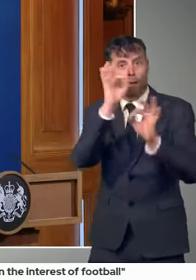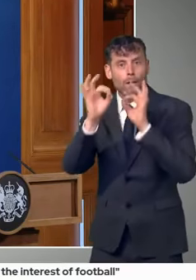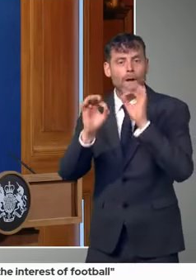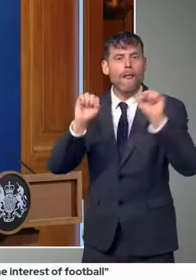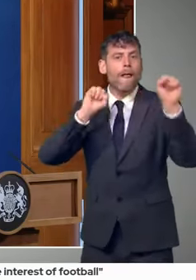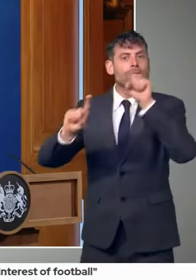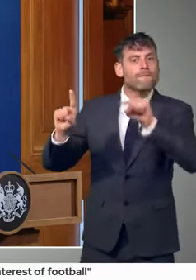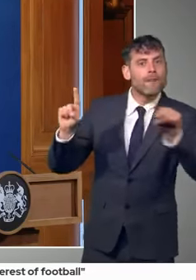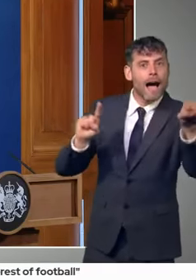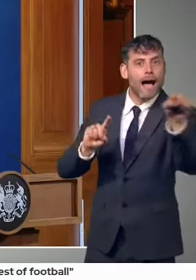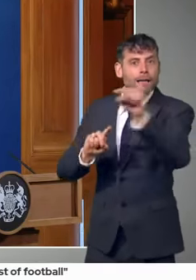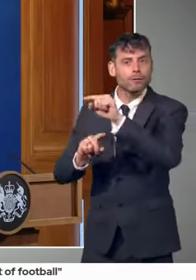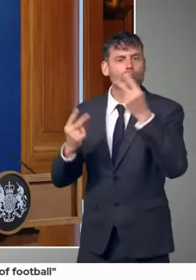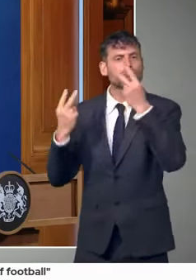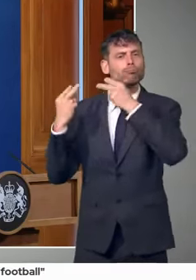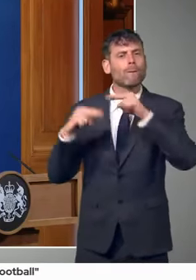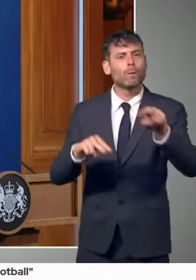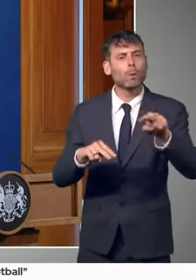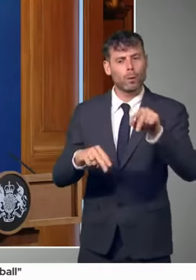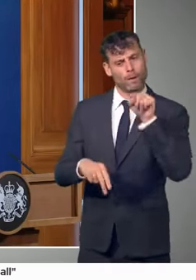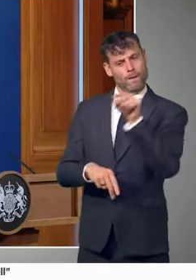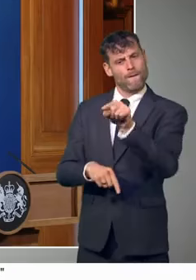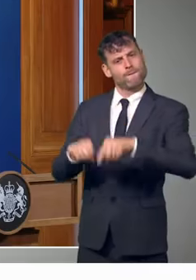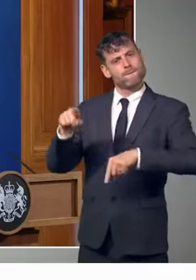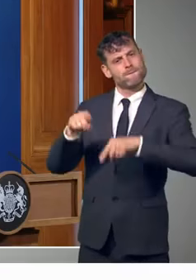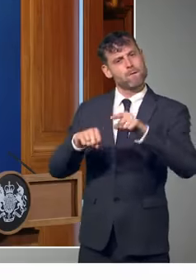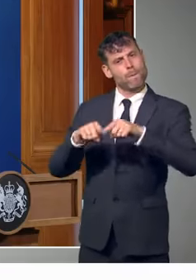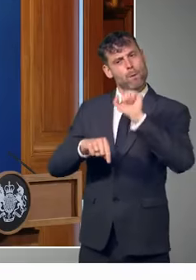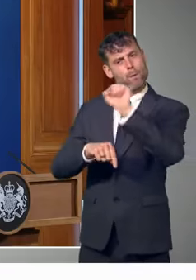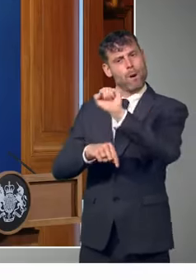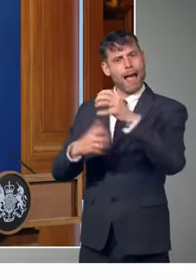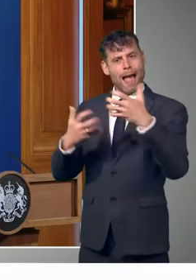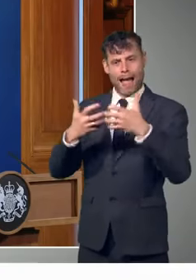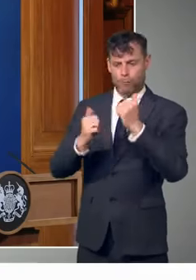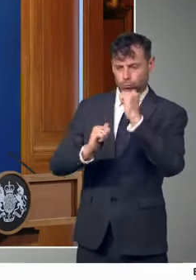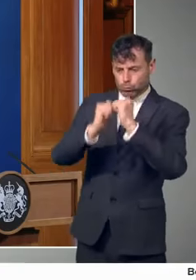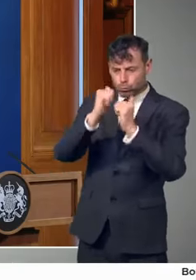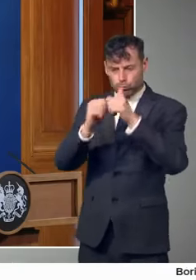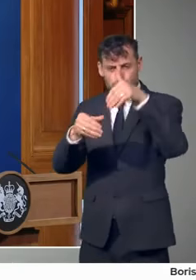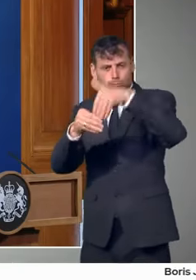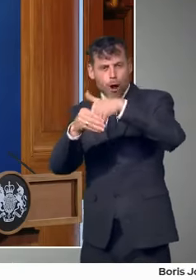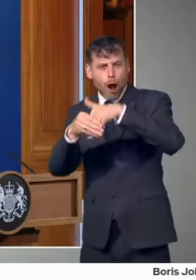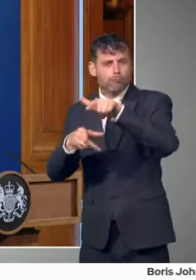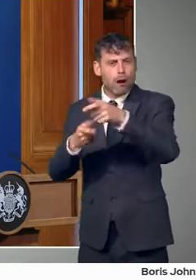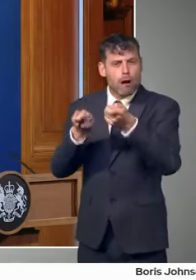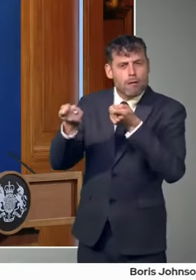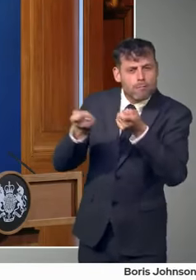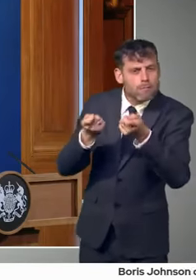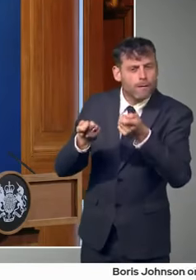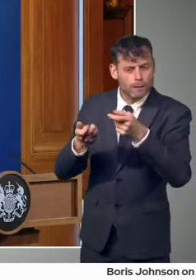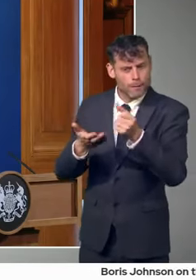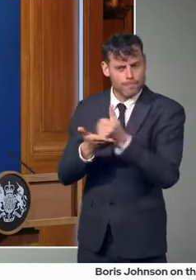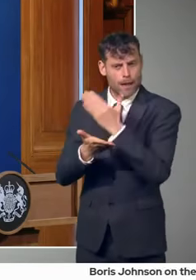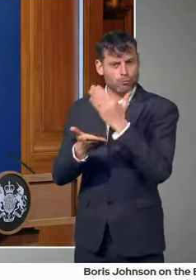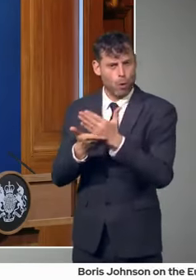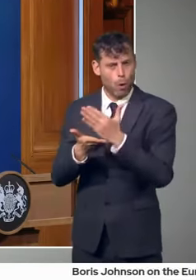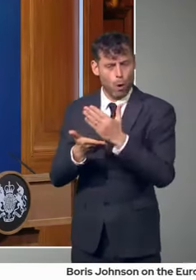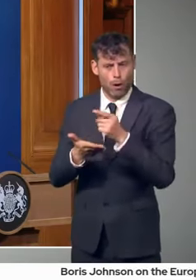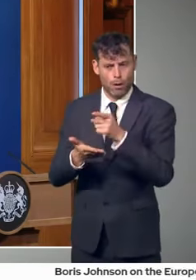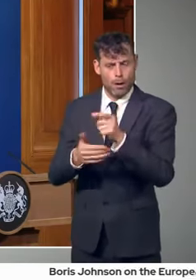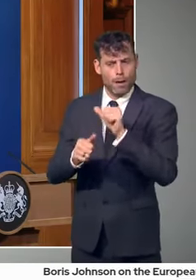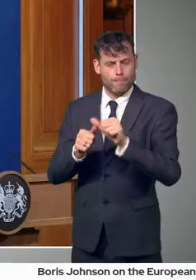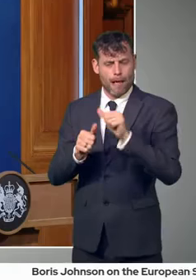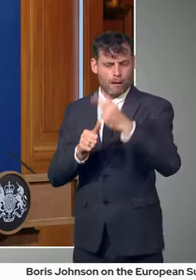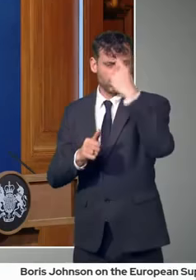uh, how it, how it works, trying to improve things for, uh, for fans and trying to address some of the underlying issues that, uh, we're facing.